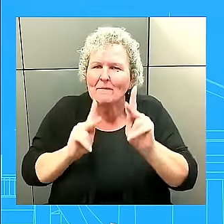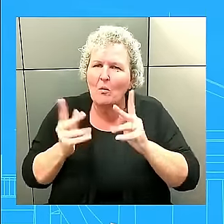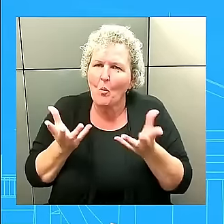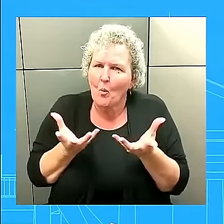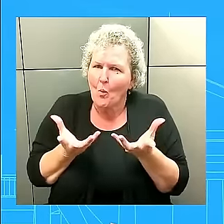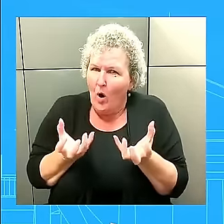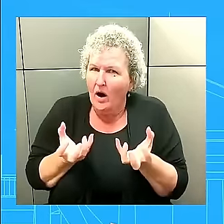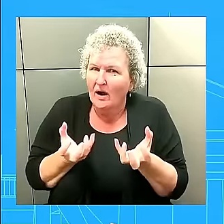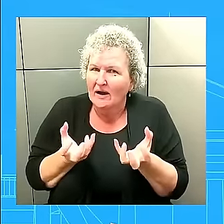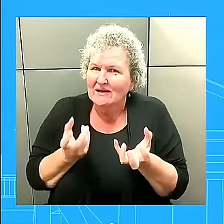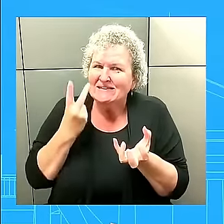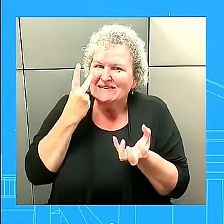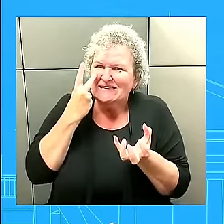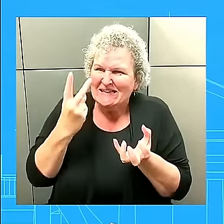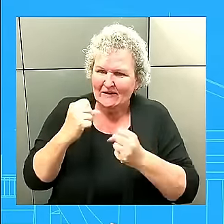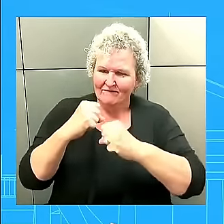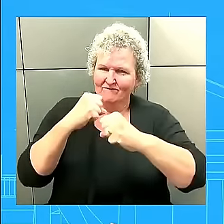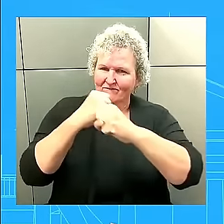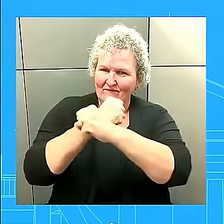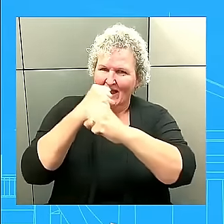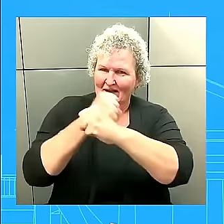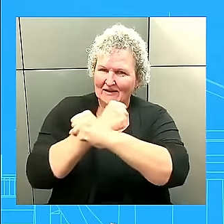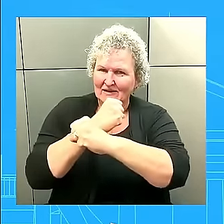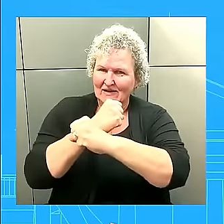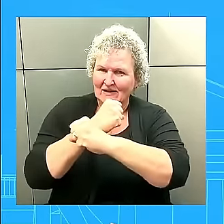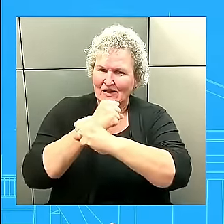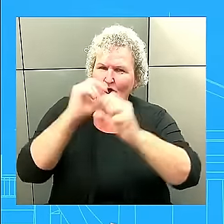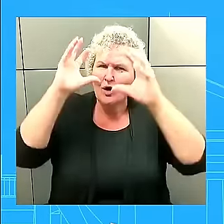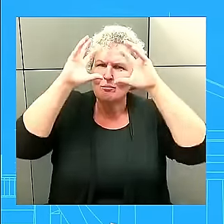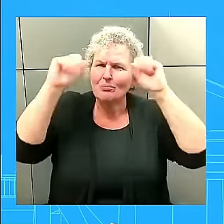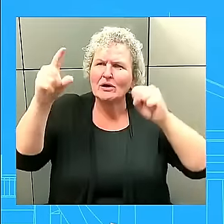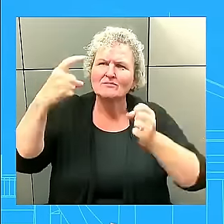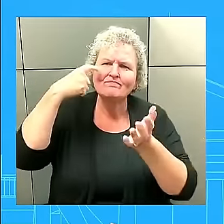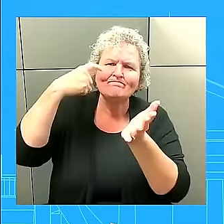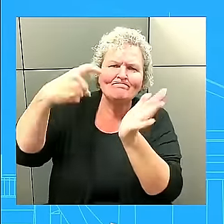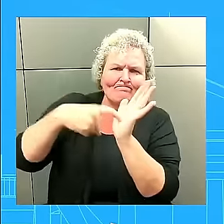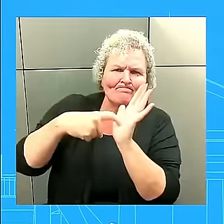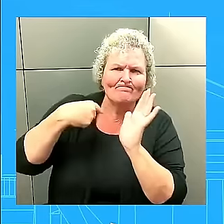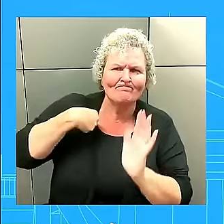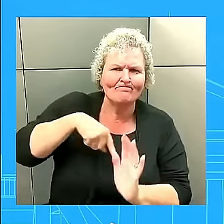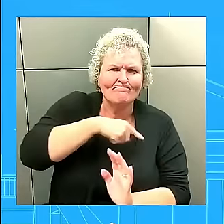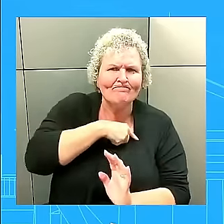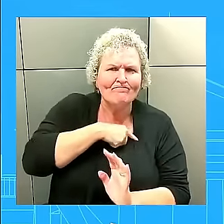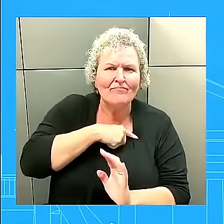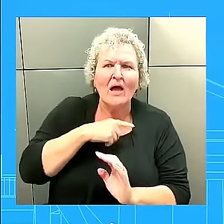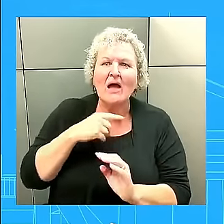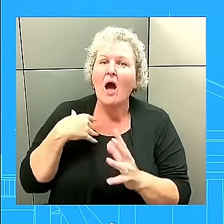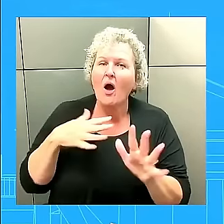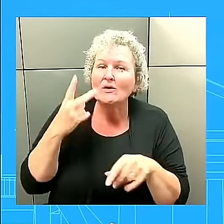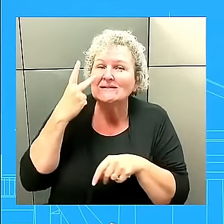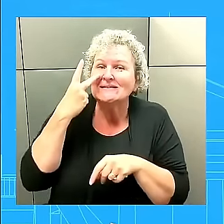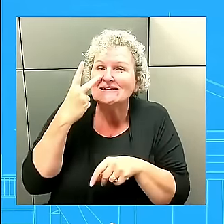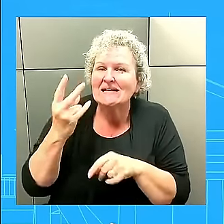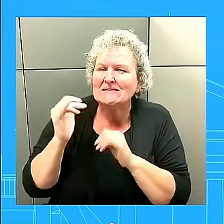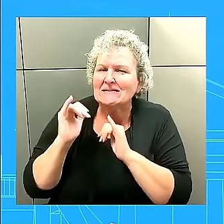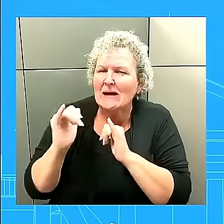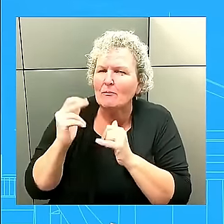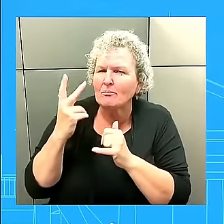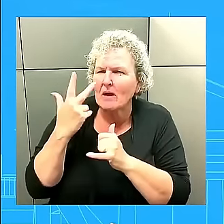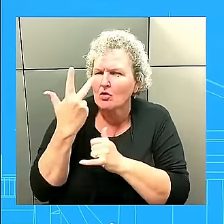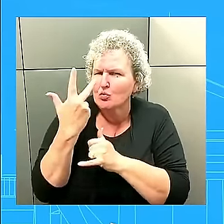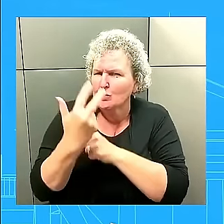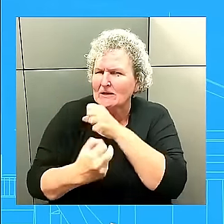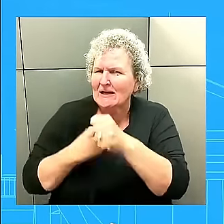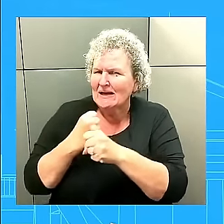And again, just look at what we've been able to do in the more than three and a half years, uh, when it comes to, uh, trying to